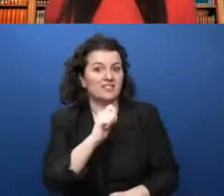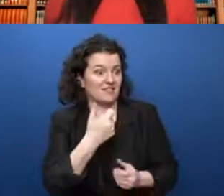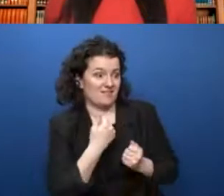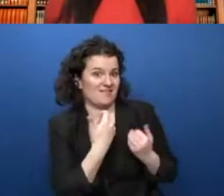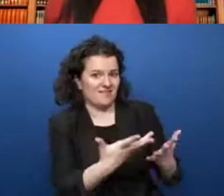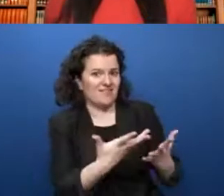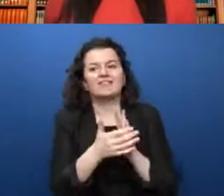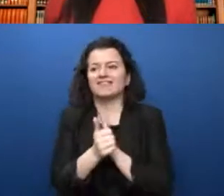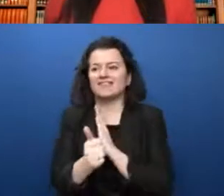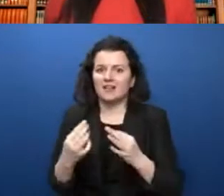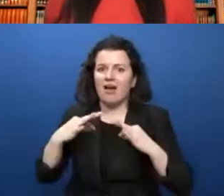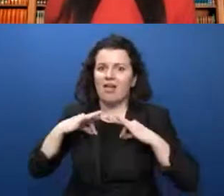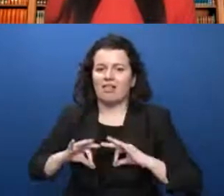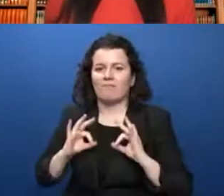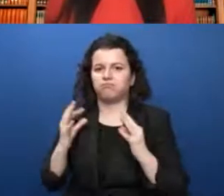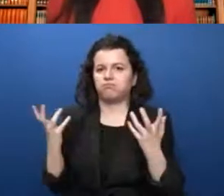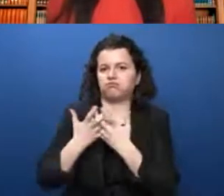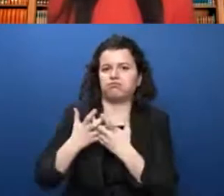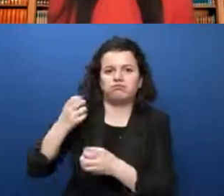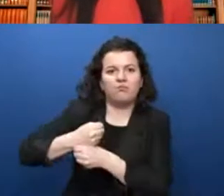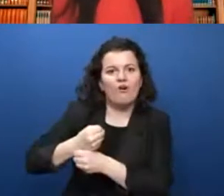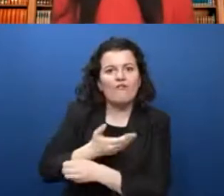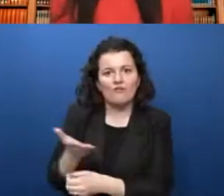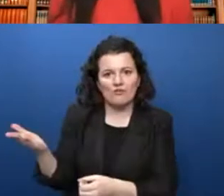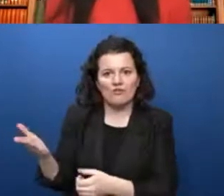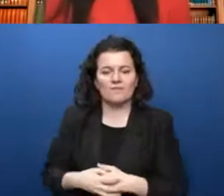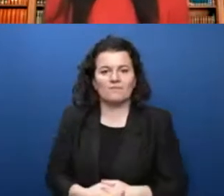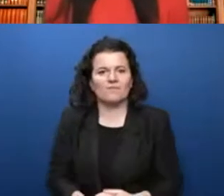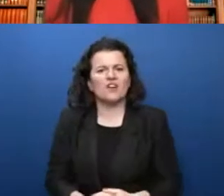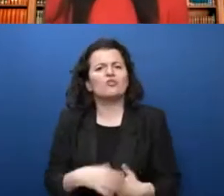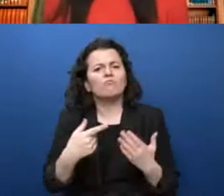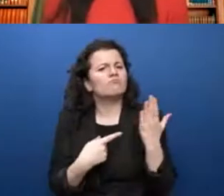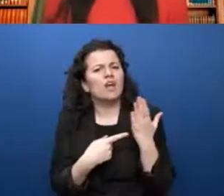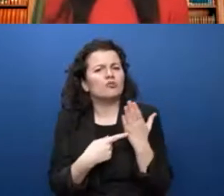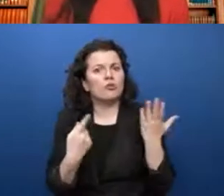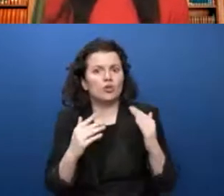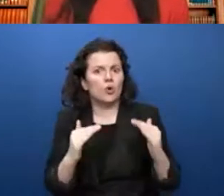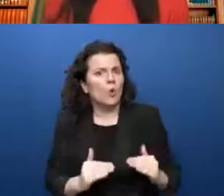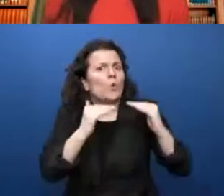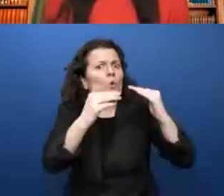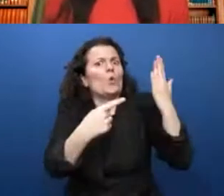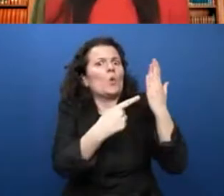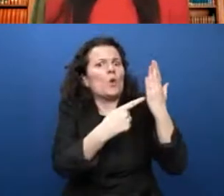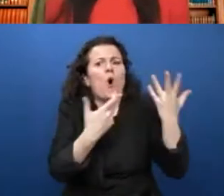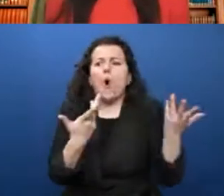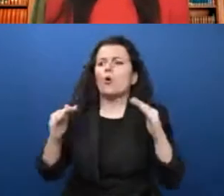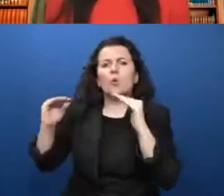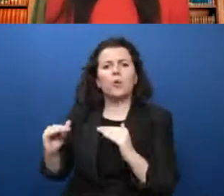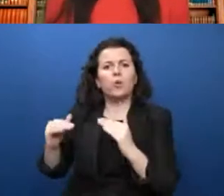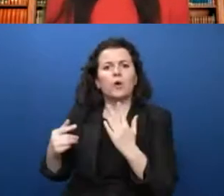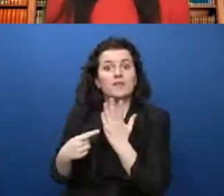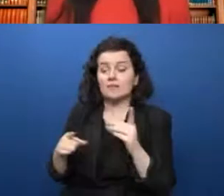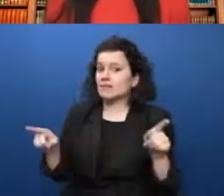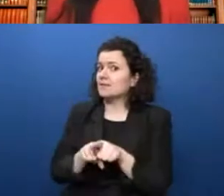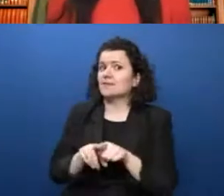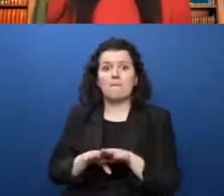We need to think not only about high-tech, but also low-tech. For example, my home country of Jamaica, there's